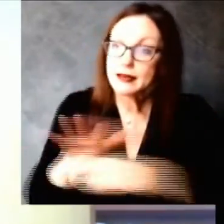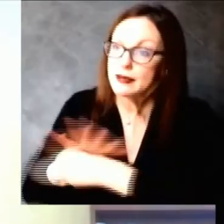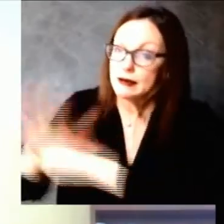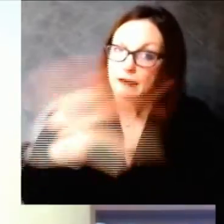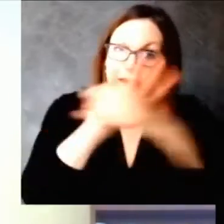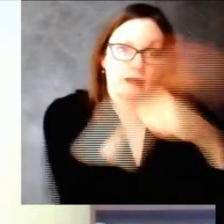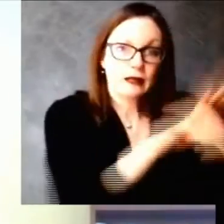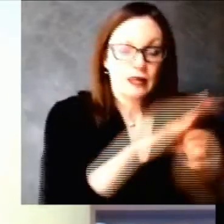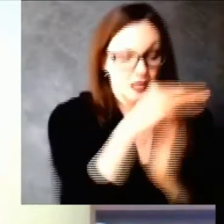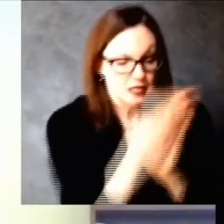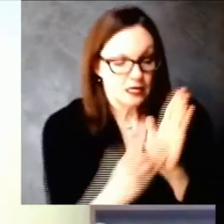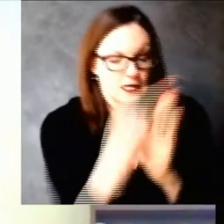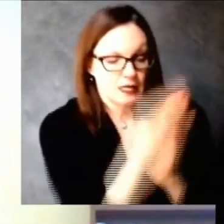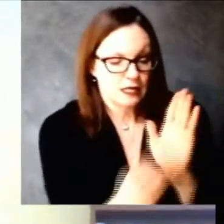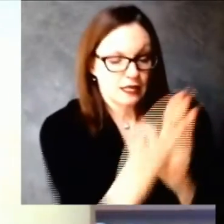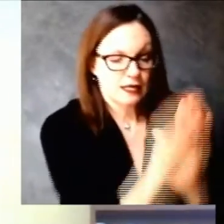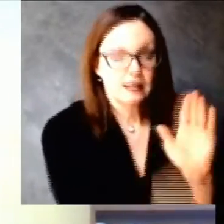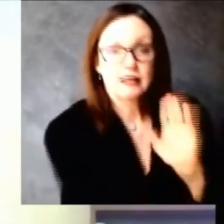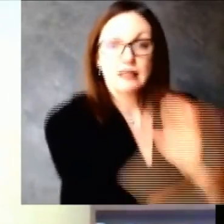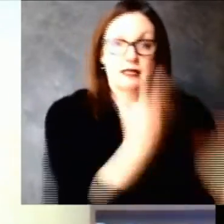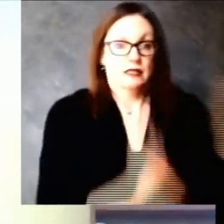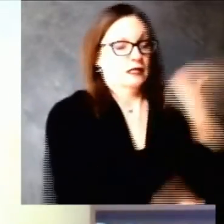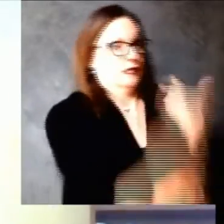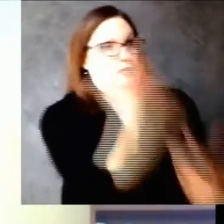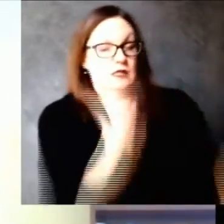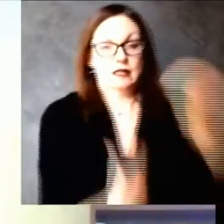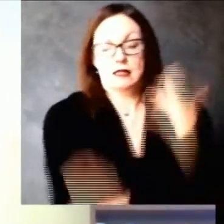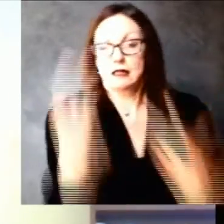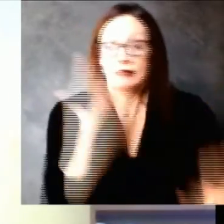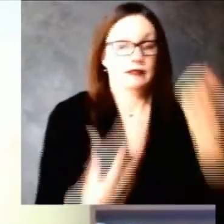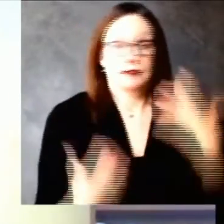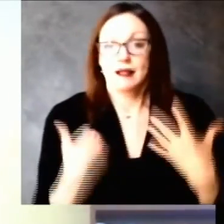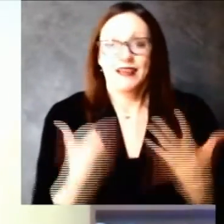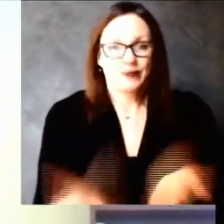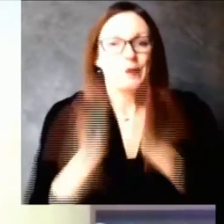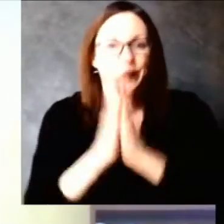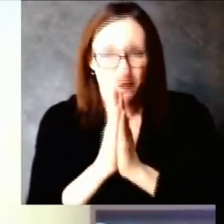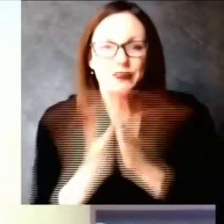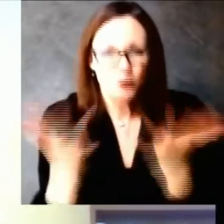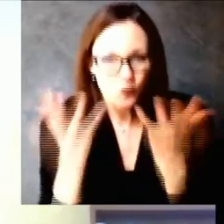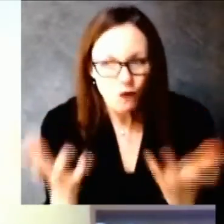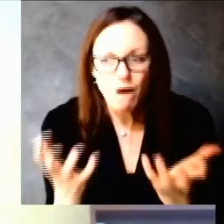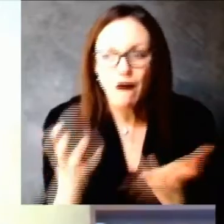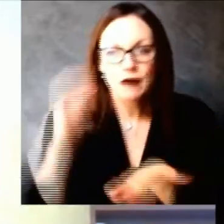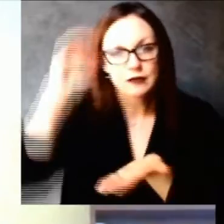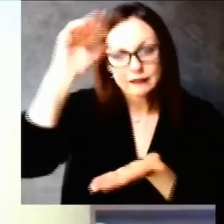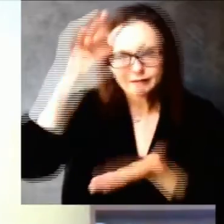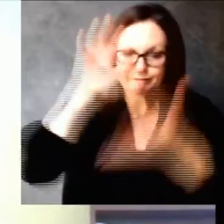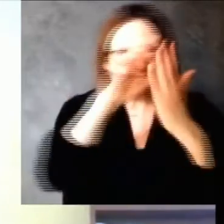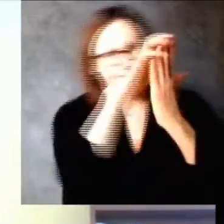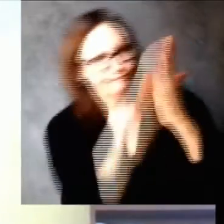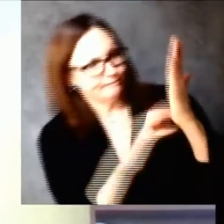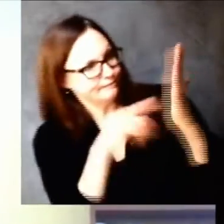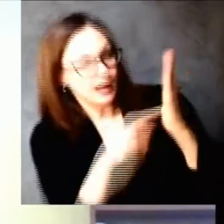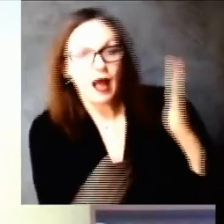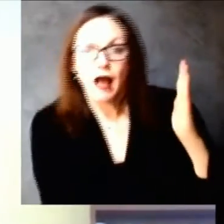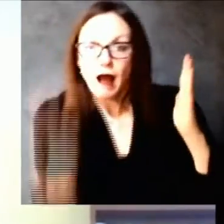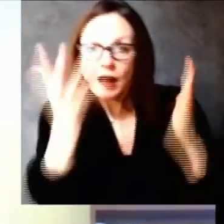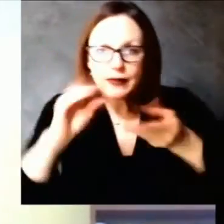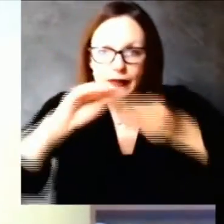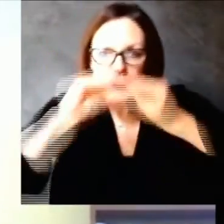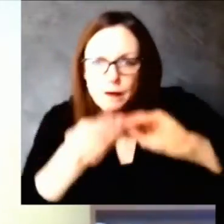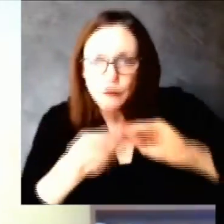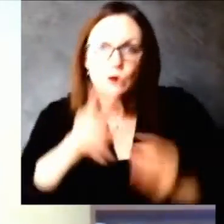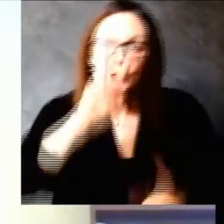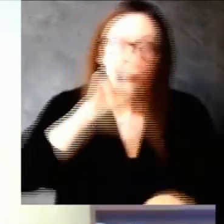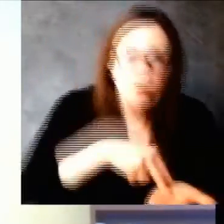request we have been one week at a time the good news is with a two to three week window that we've received from the